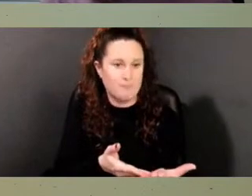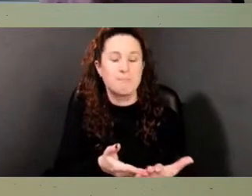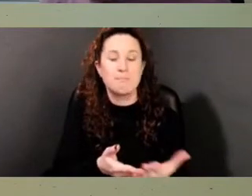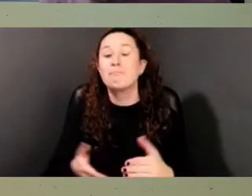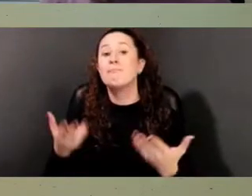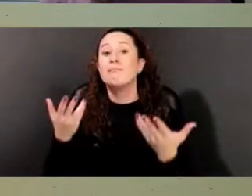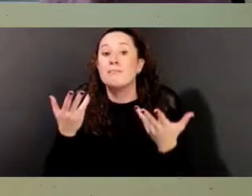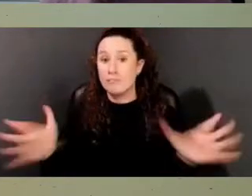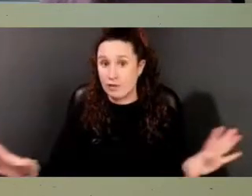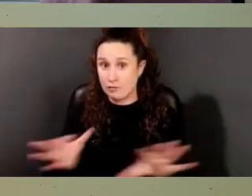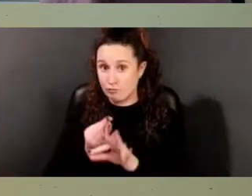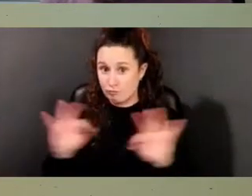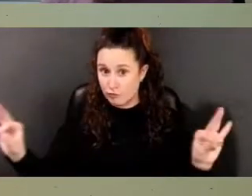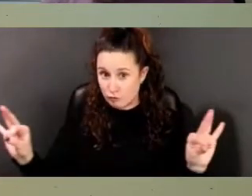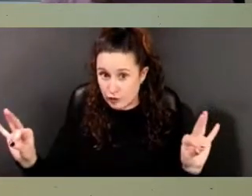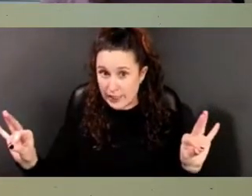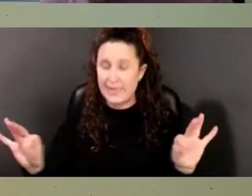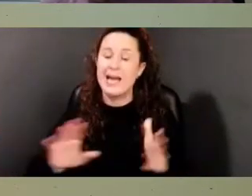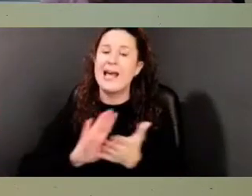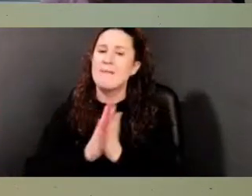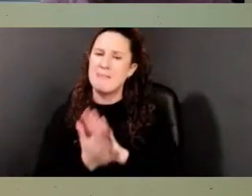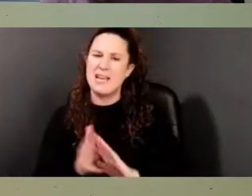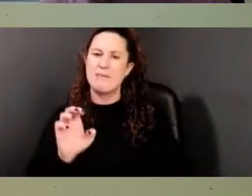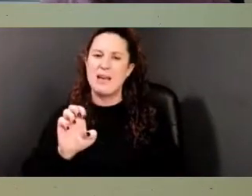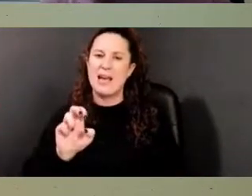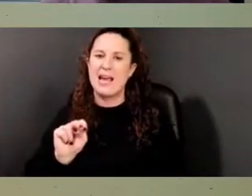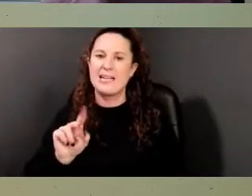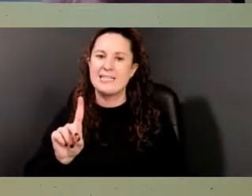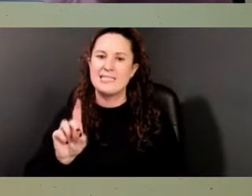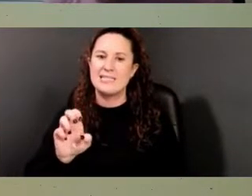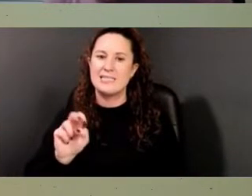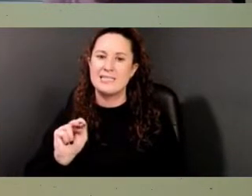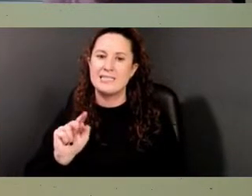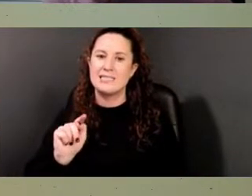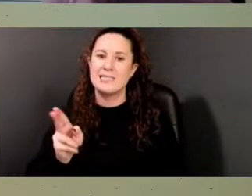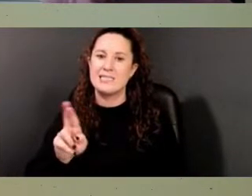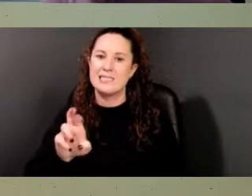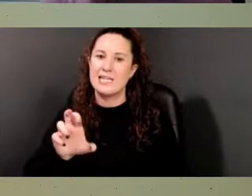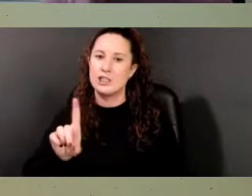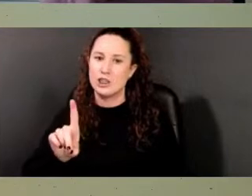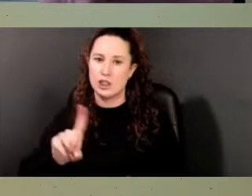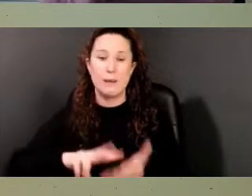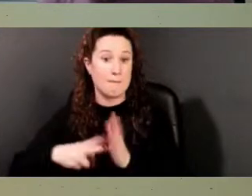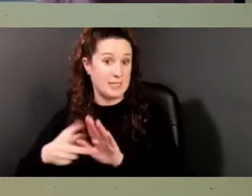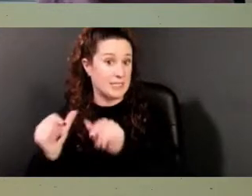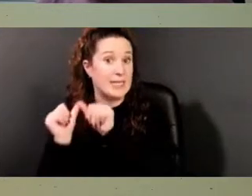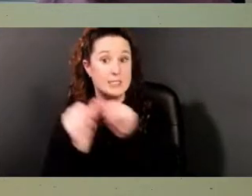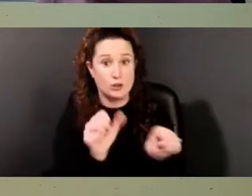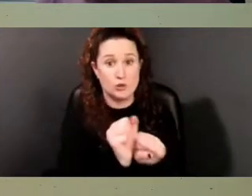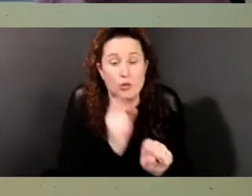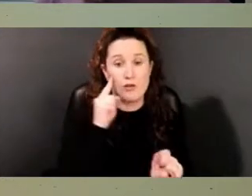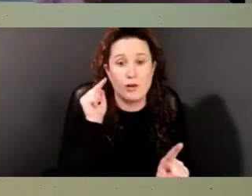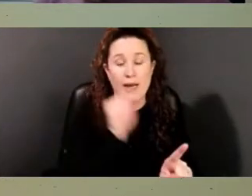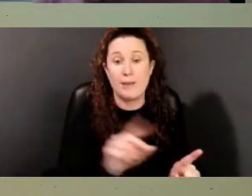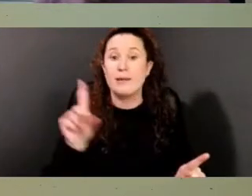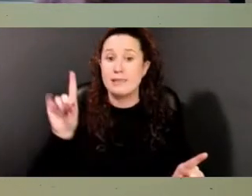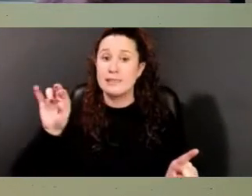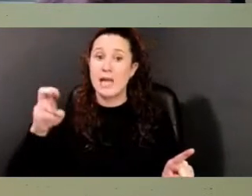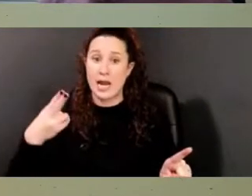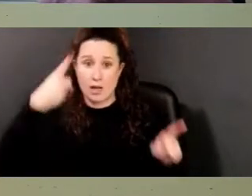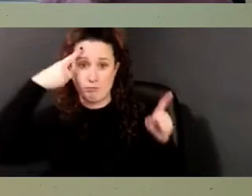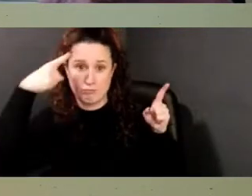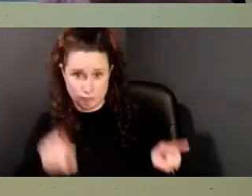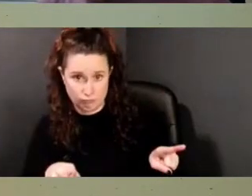were indentured to John Dickinson, so they continued to work for him. And that was done with Dinah's consent. In November of